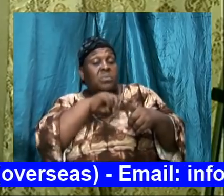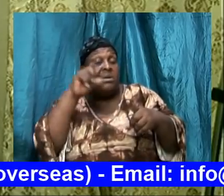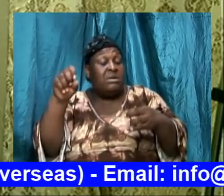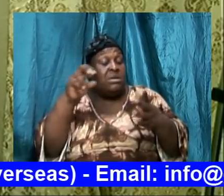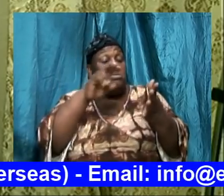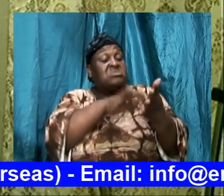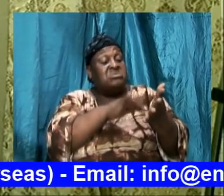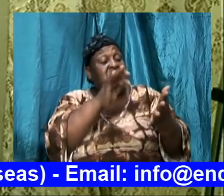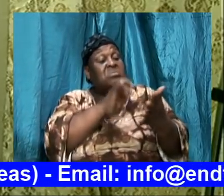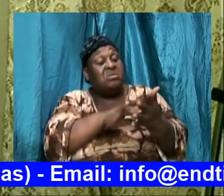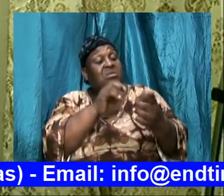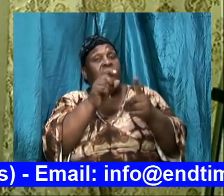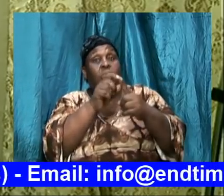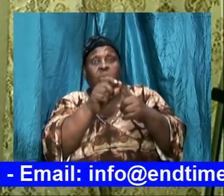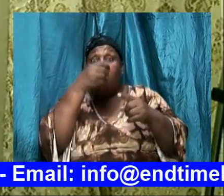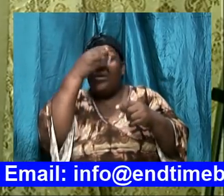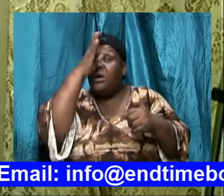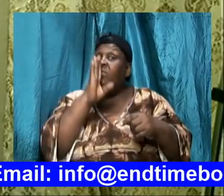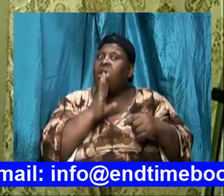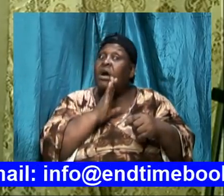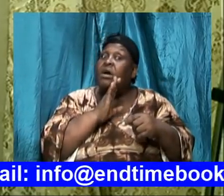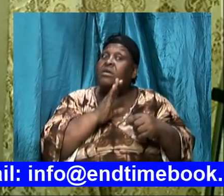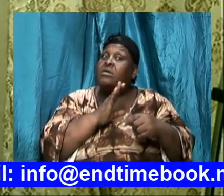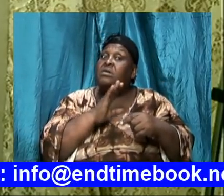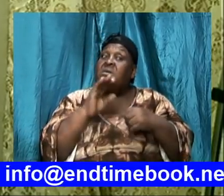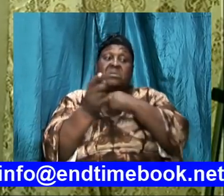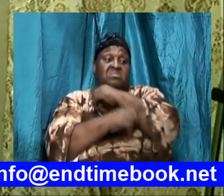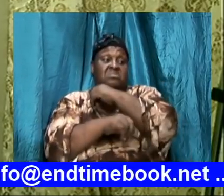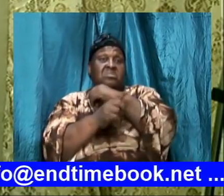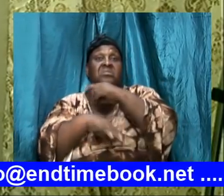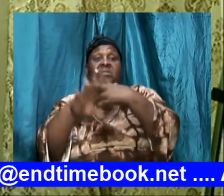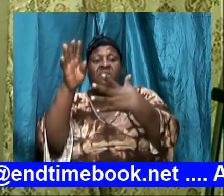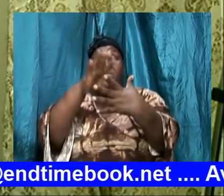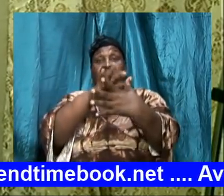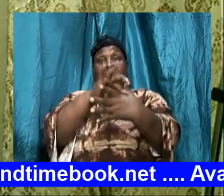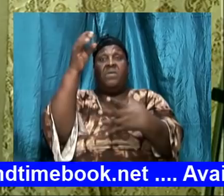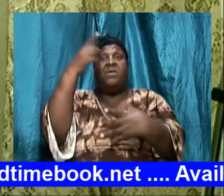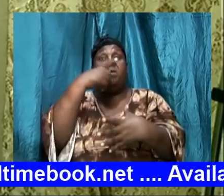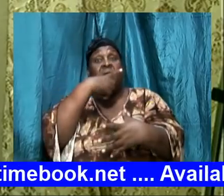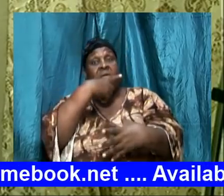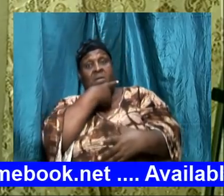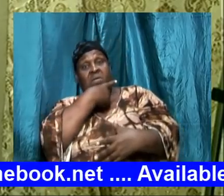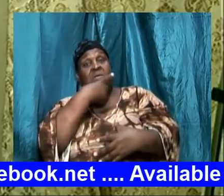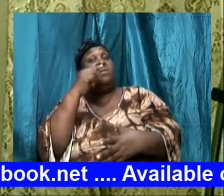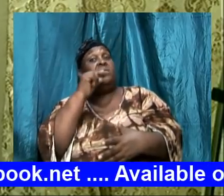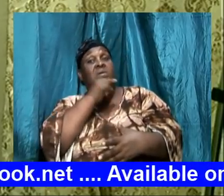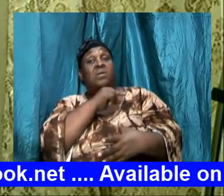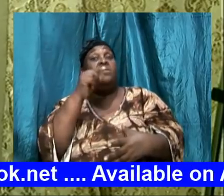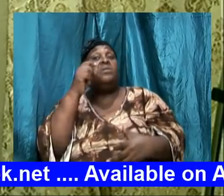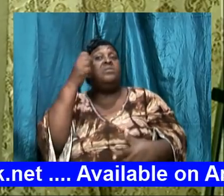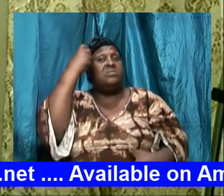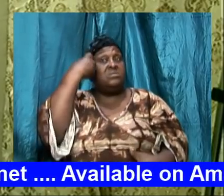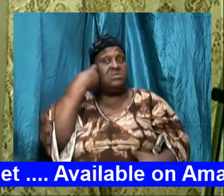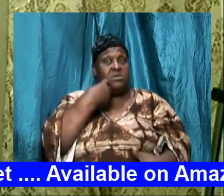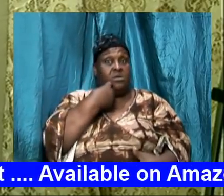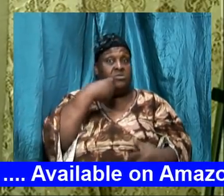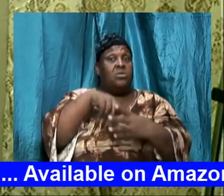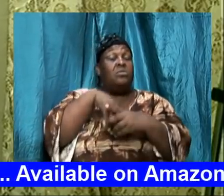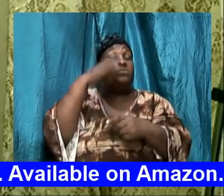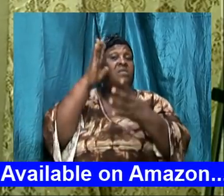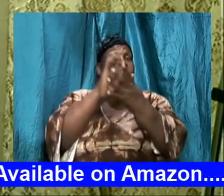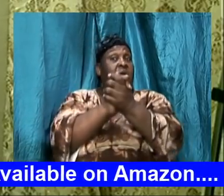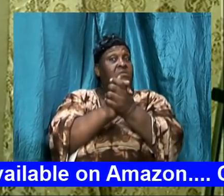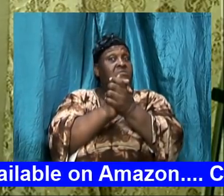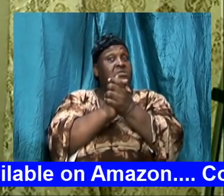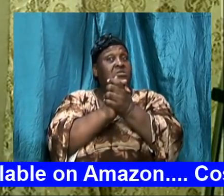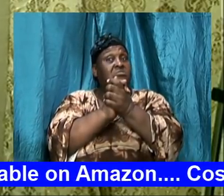is a temptation in relation to the flesh homosexuality lesbianism fornication adultery any one of those kind